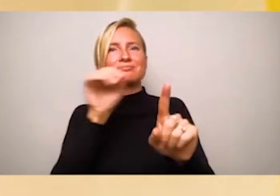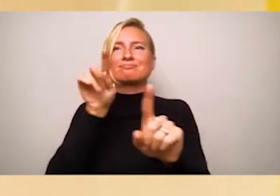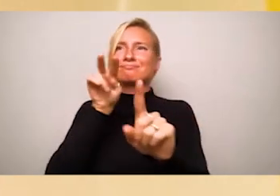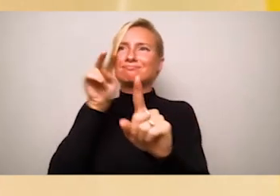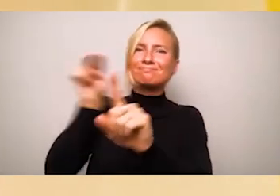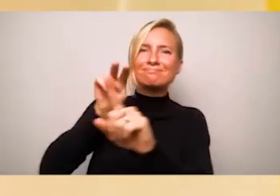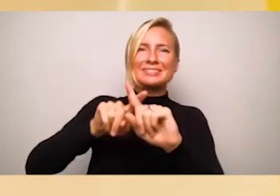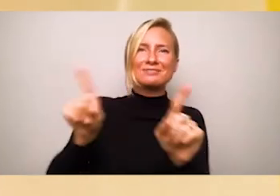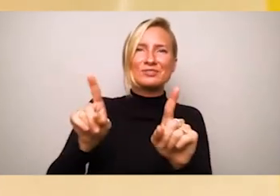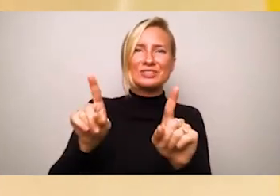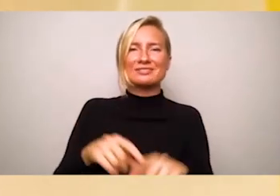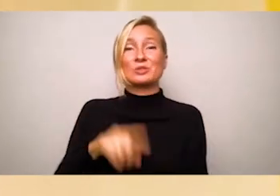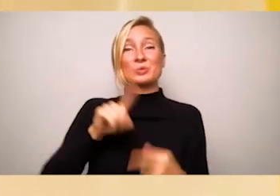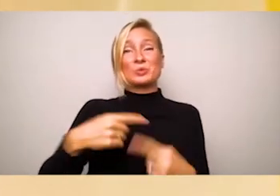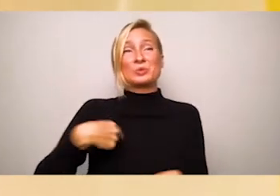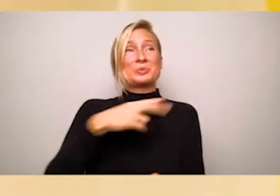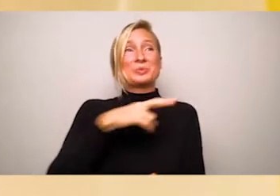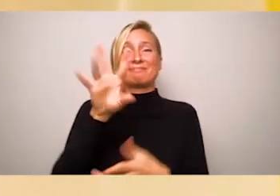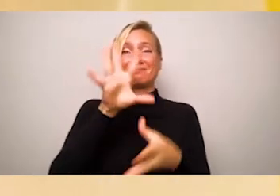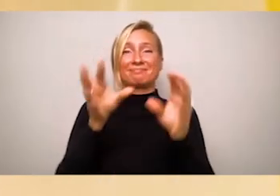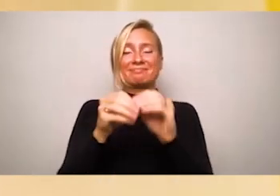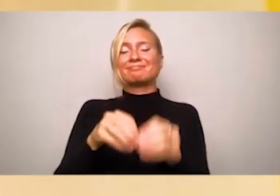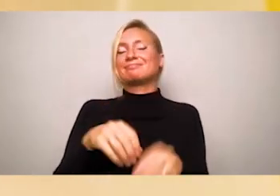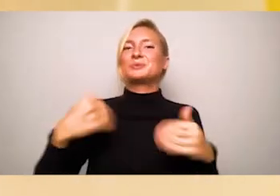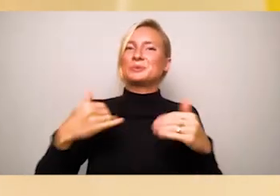cooler than that. Thank you.